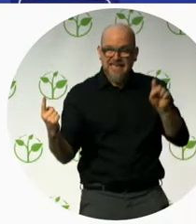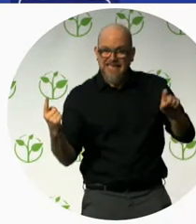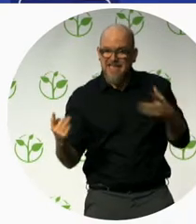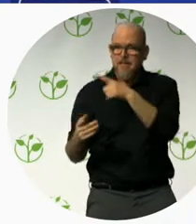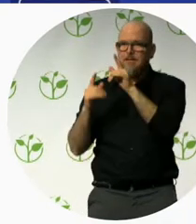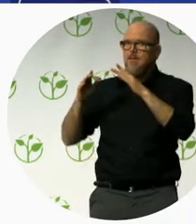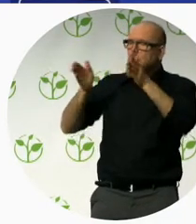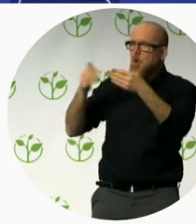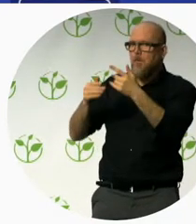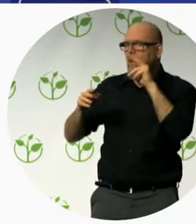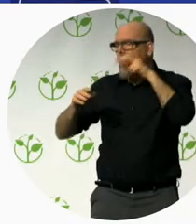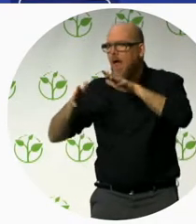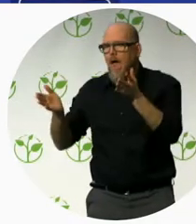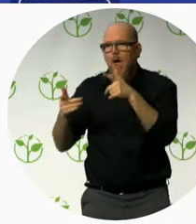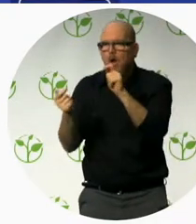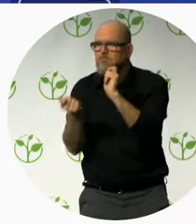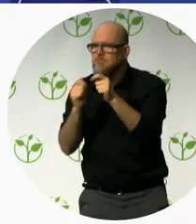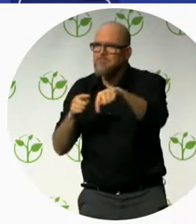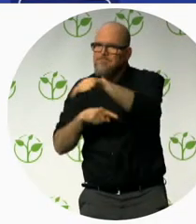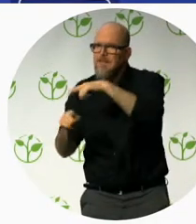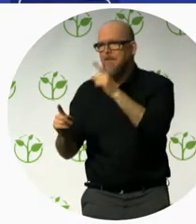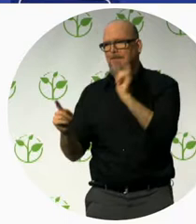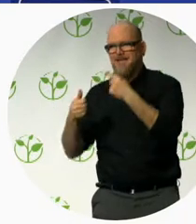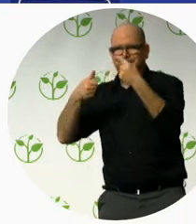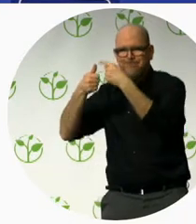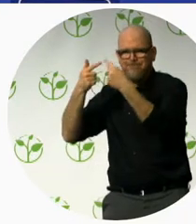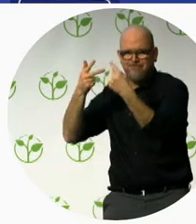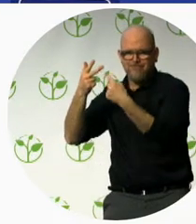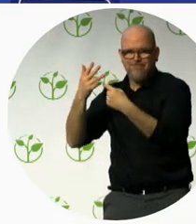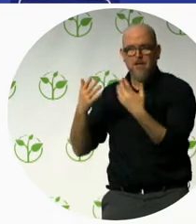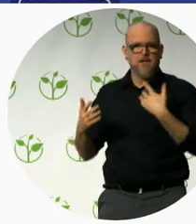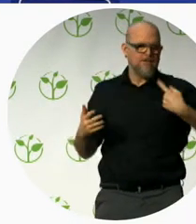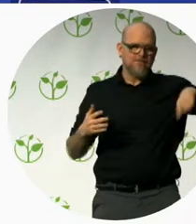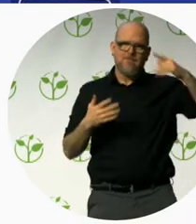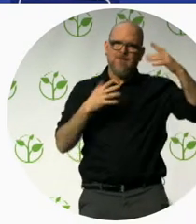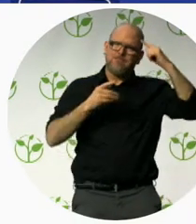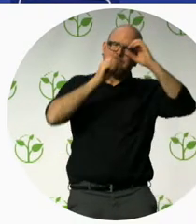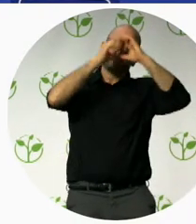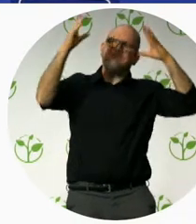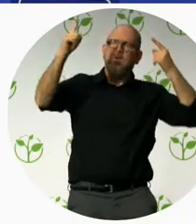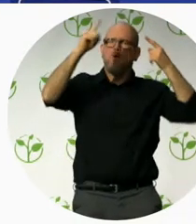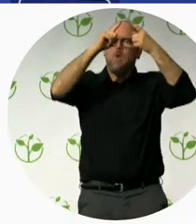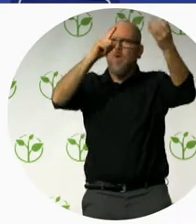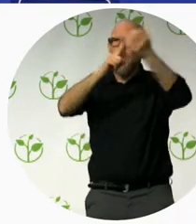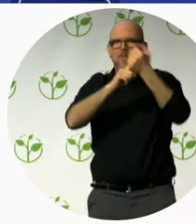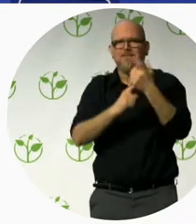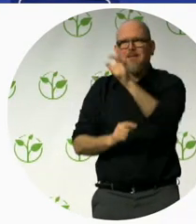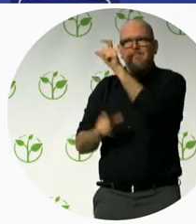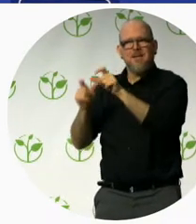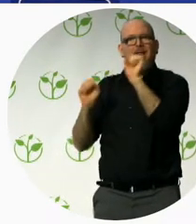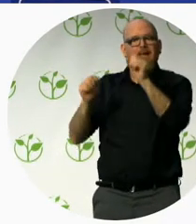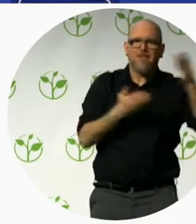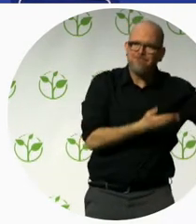And we have one really big goal in Scandic. That is, if you come into Scandic hotel, you should never feel that you are disabled.